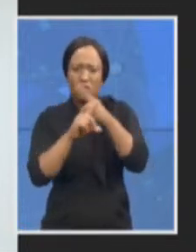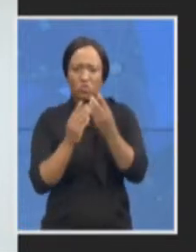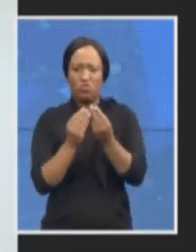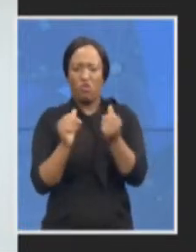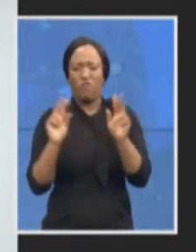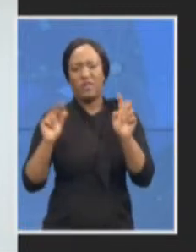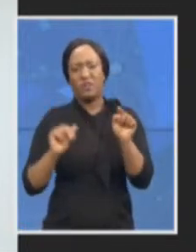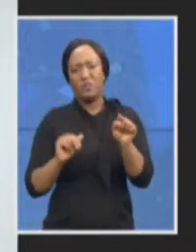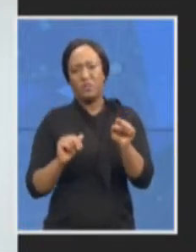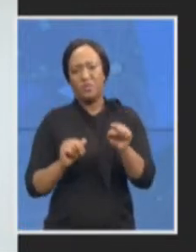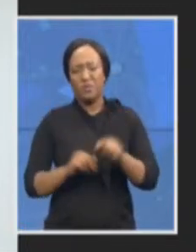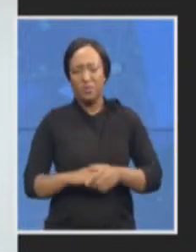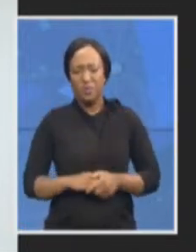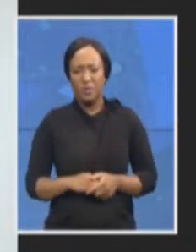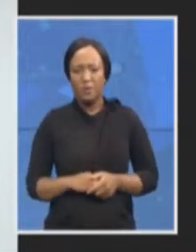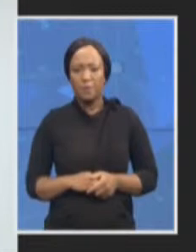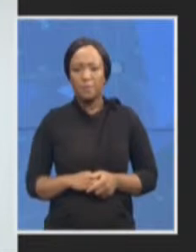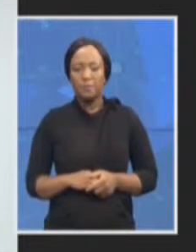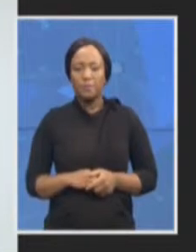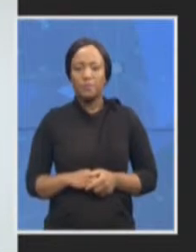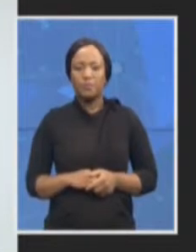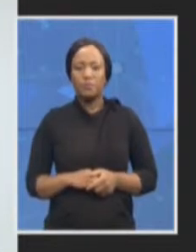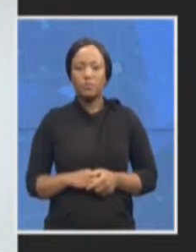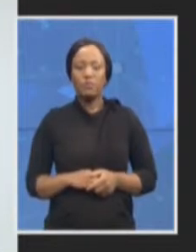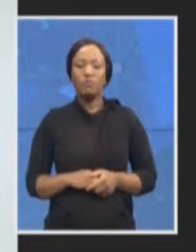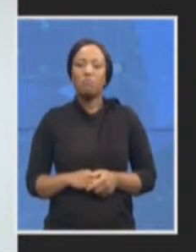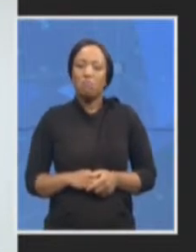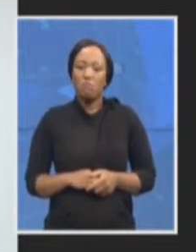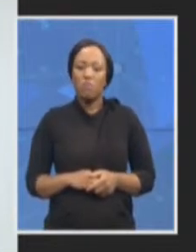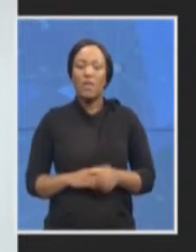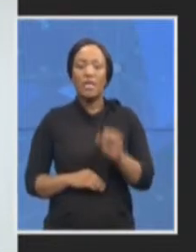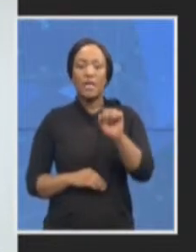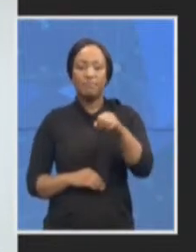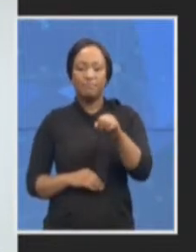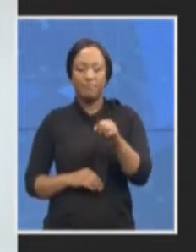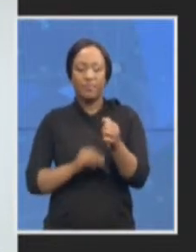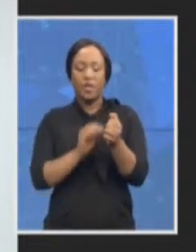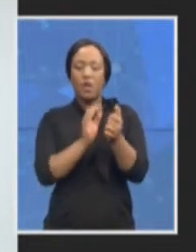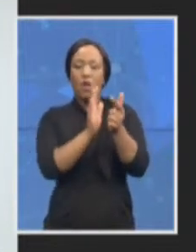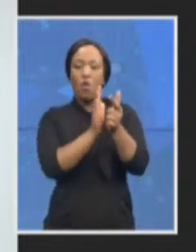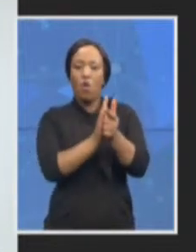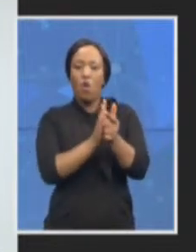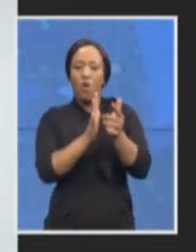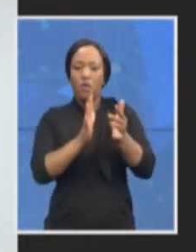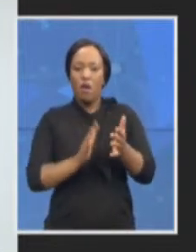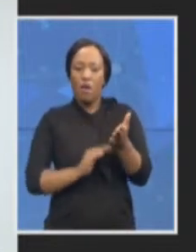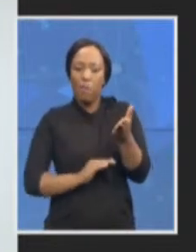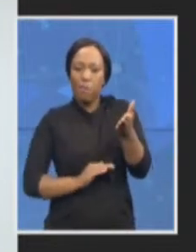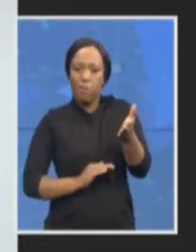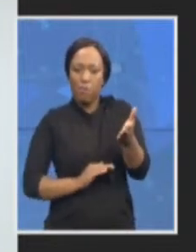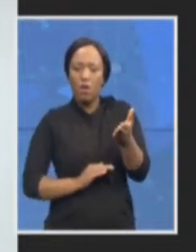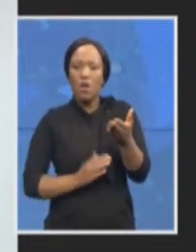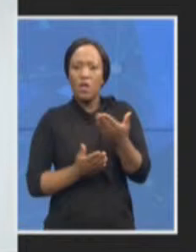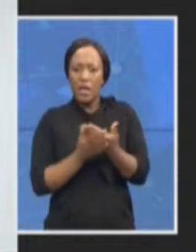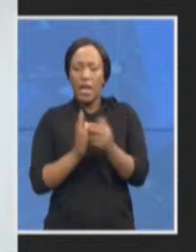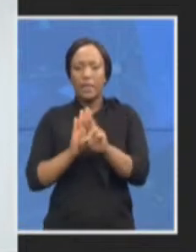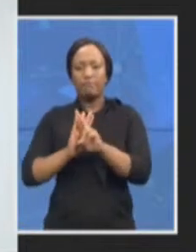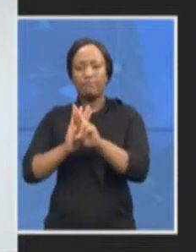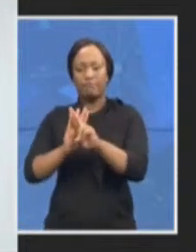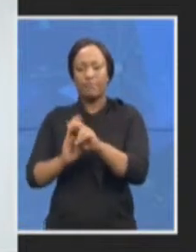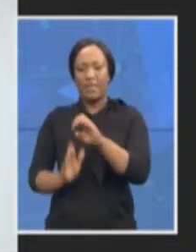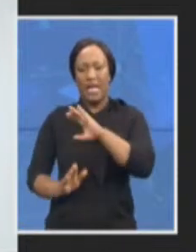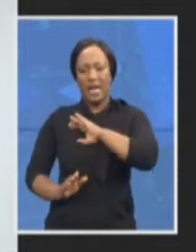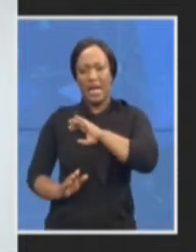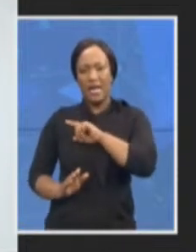lawyers who are able to act in the interest of the clients as per the law and will then bring